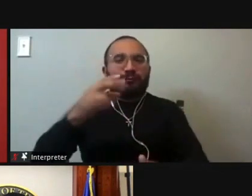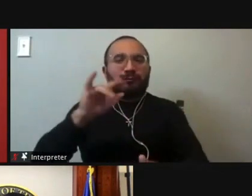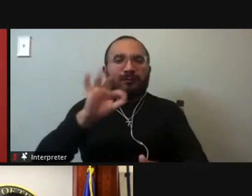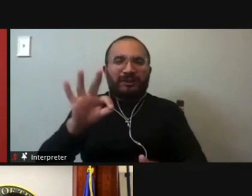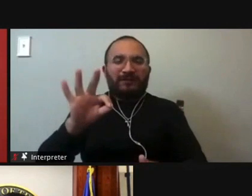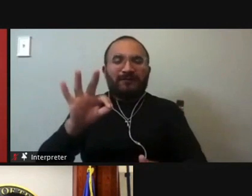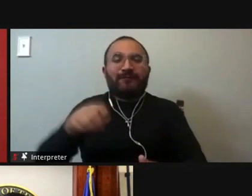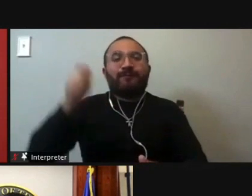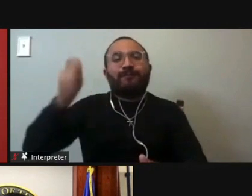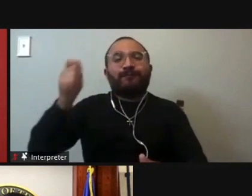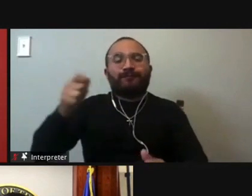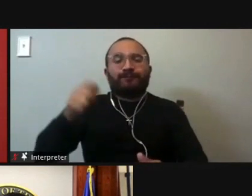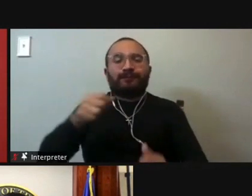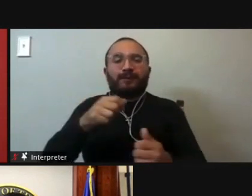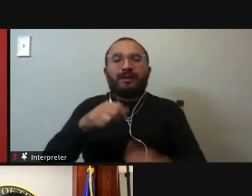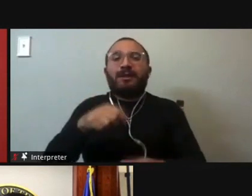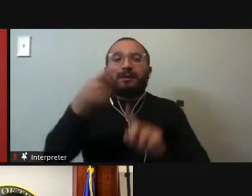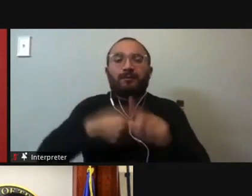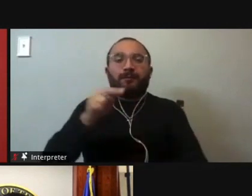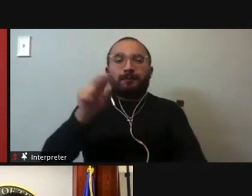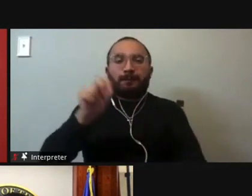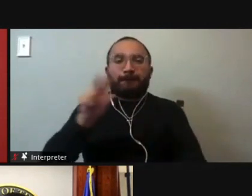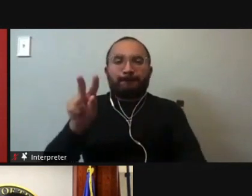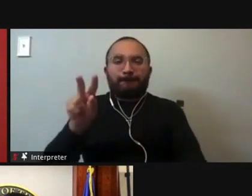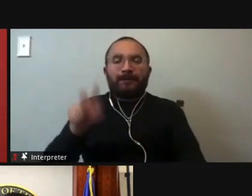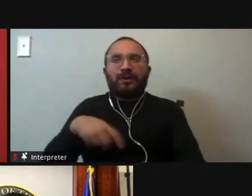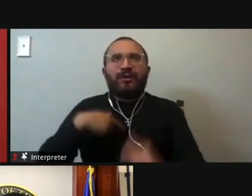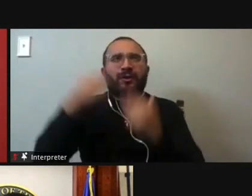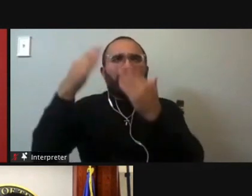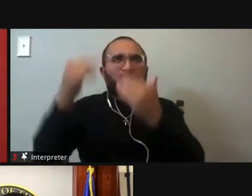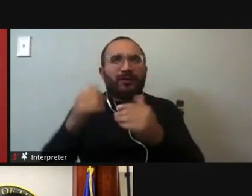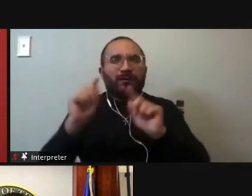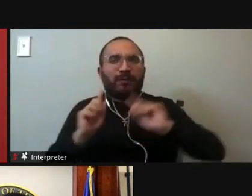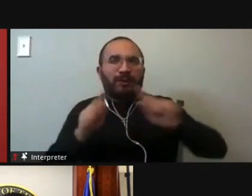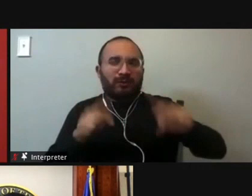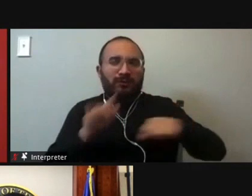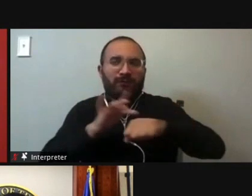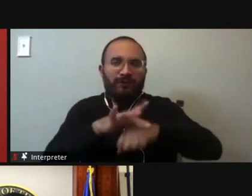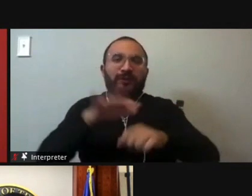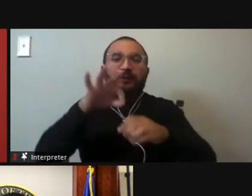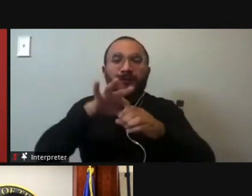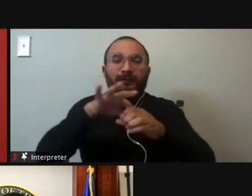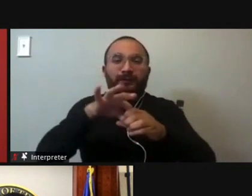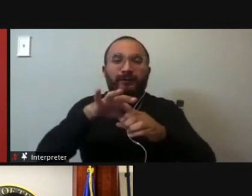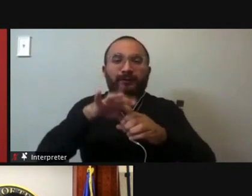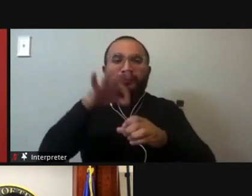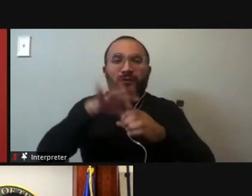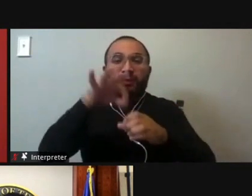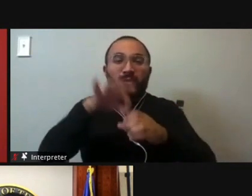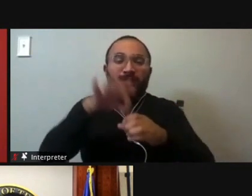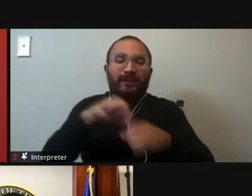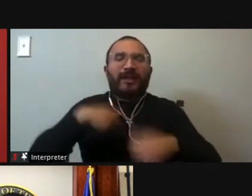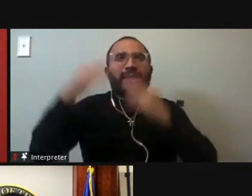November. Hope you've been able to get out to vote early. And of course, tomorrow's the last day of early voting. And, um, I look forward to